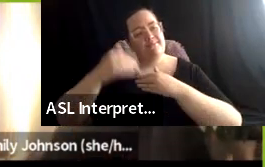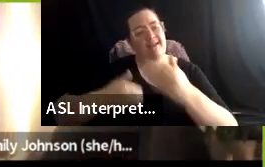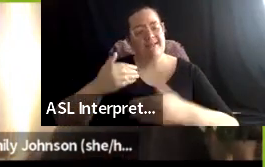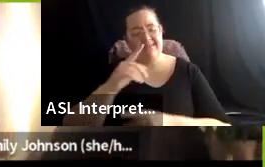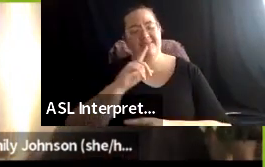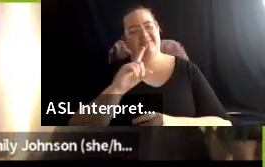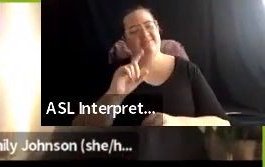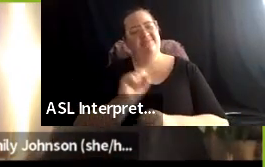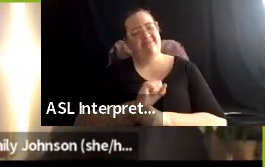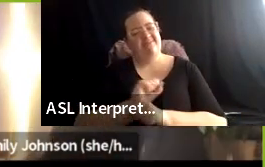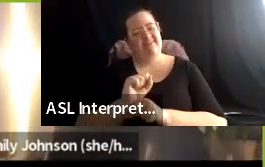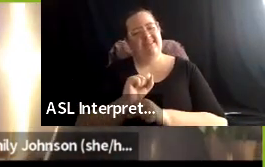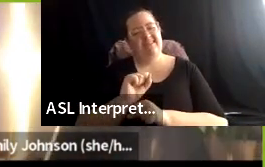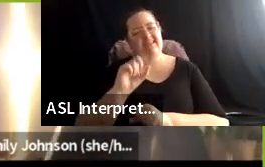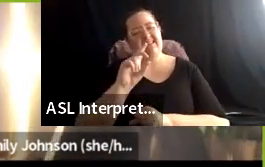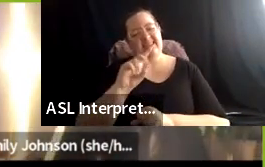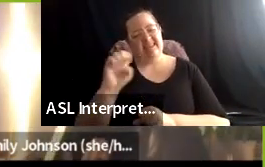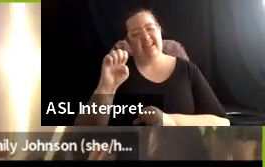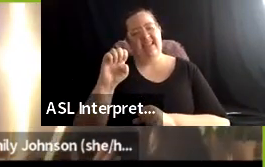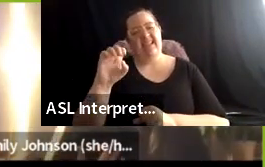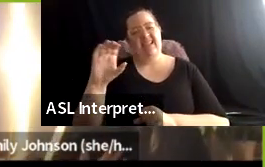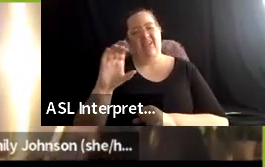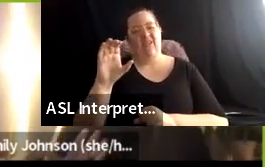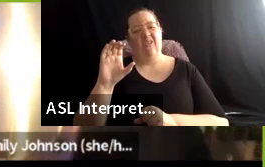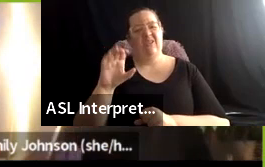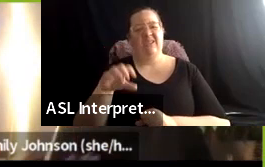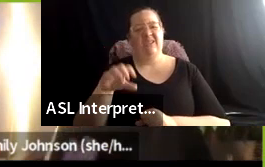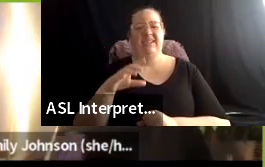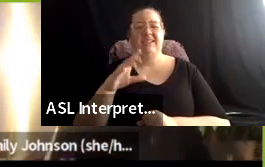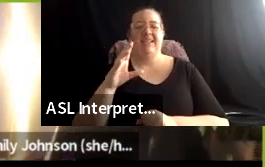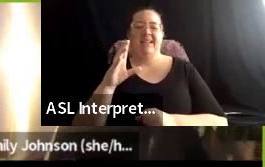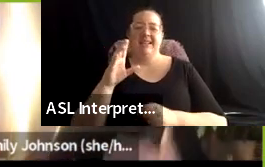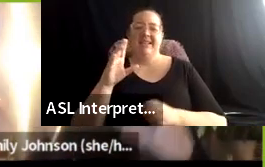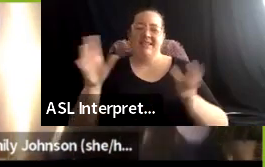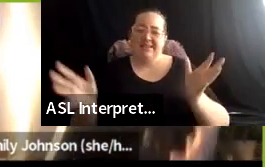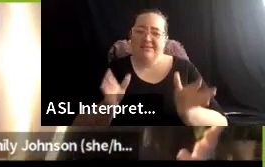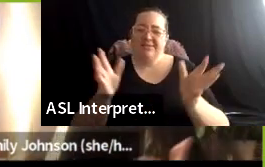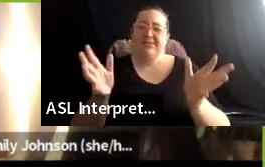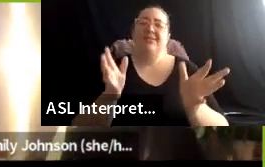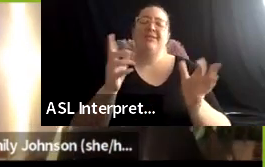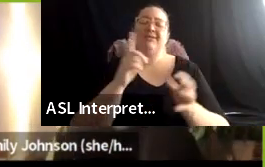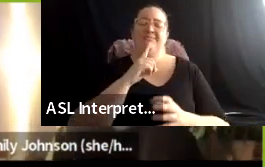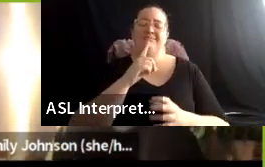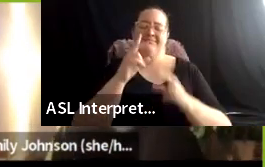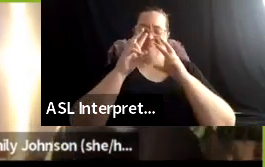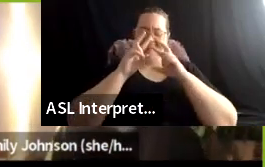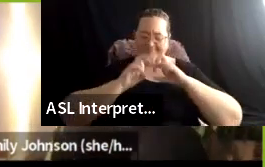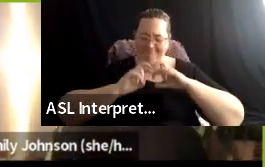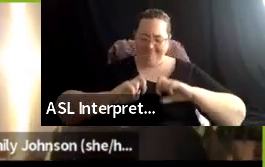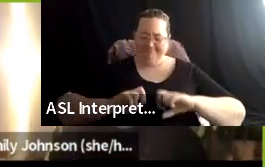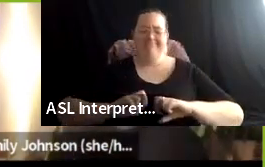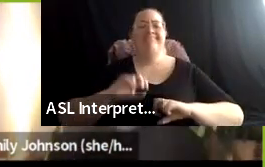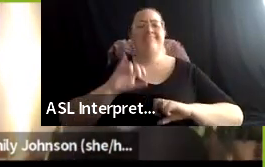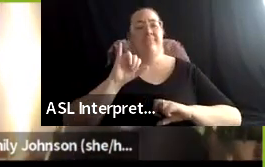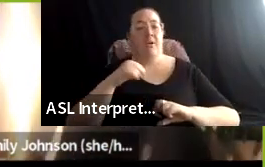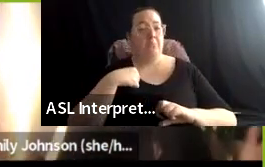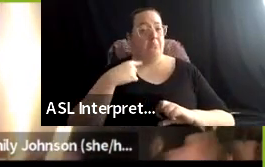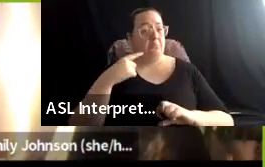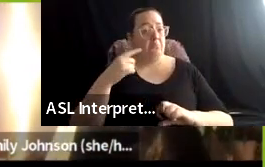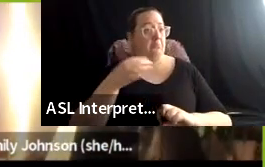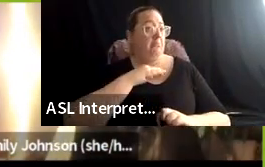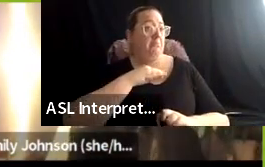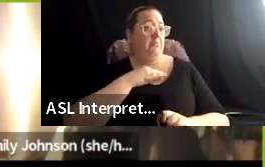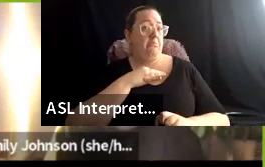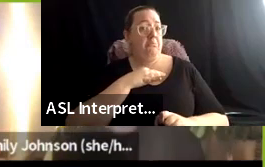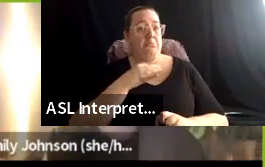take courage to, to take part in. Um, but that is, that is the ask as well. Just curious if anyone has a thought or a question